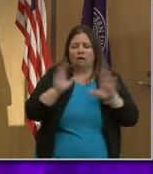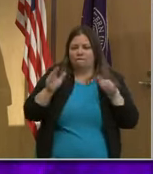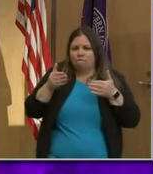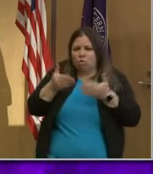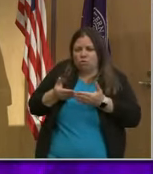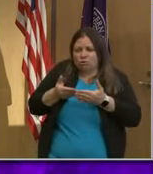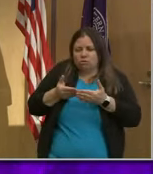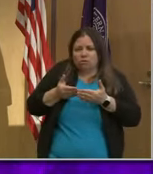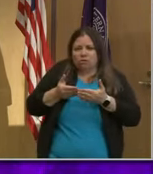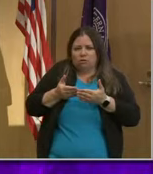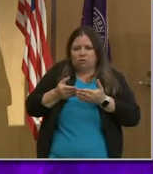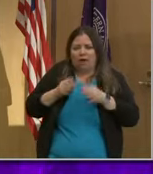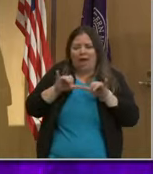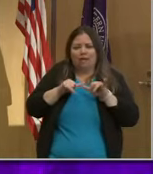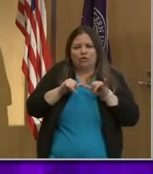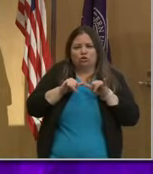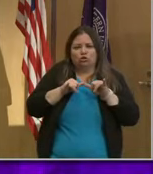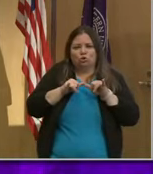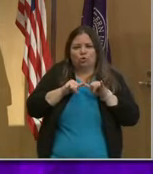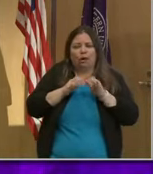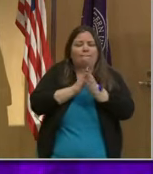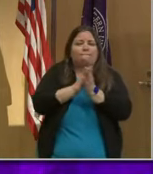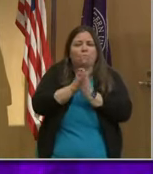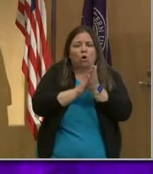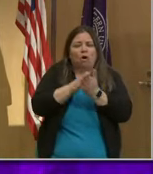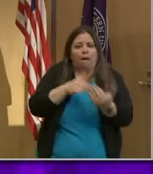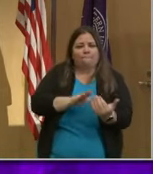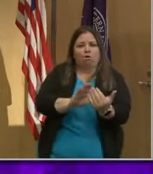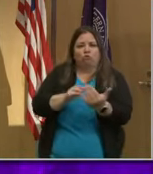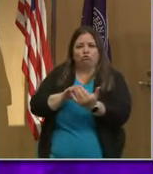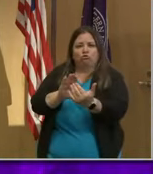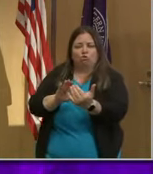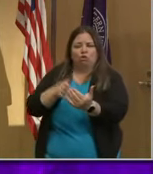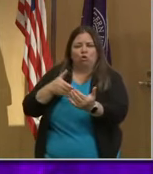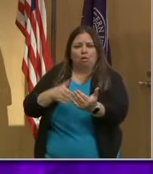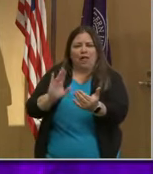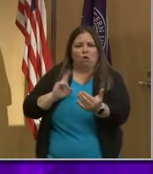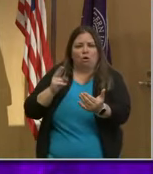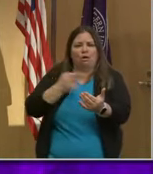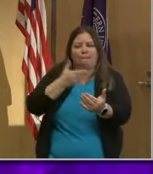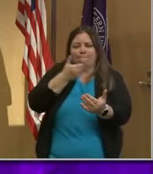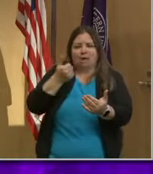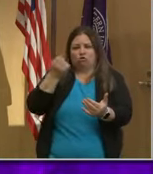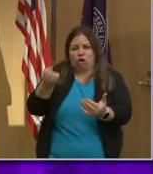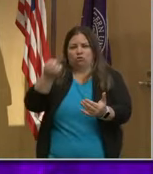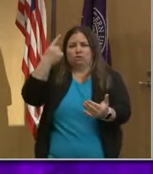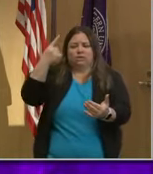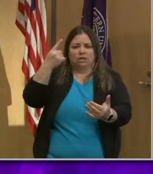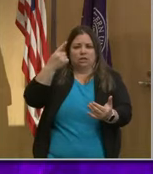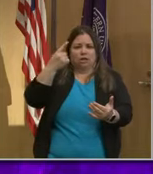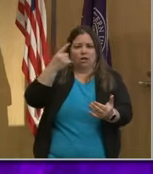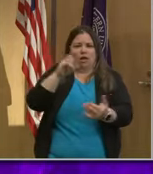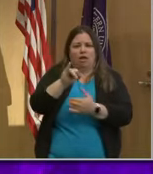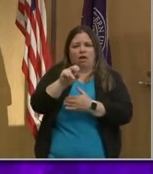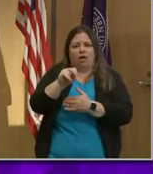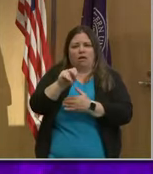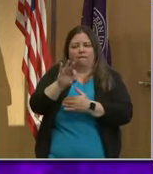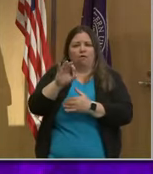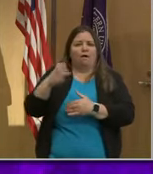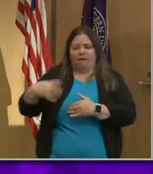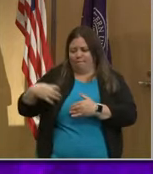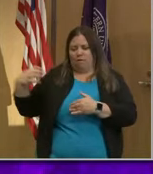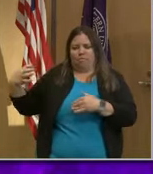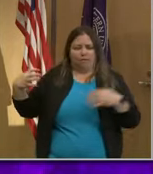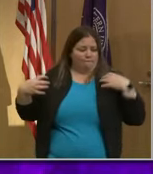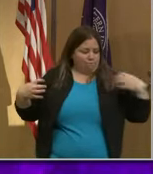on engineering-driven approaches that will allow us to better understand inflammation and the function